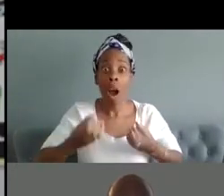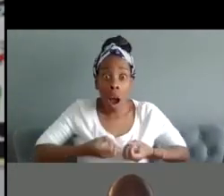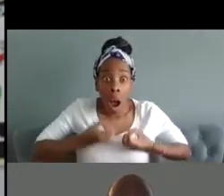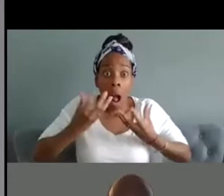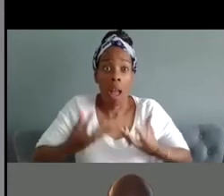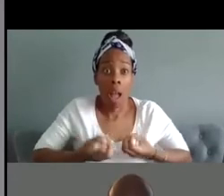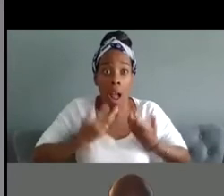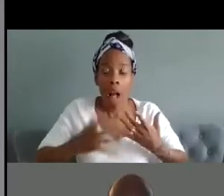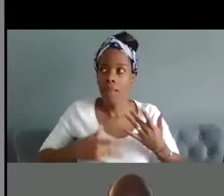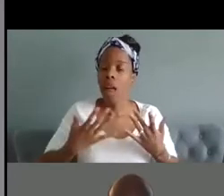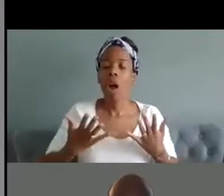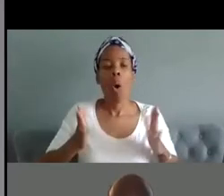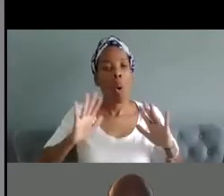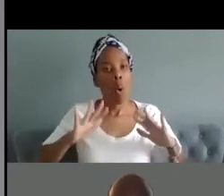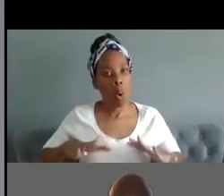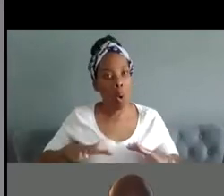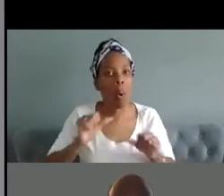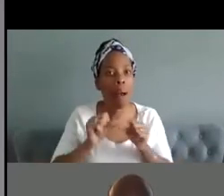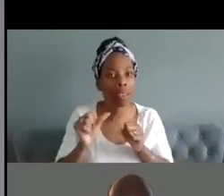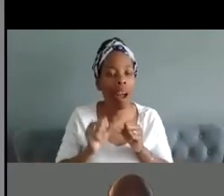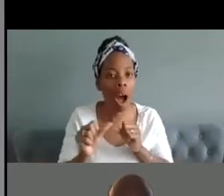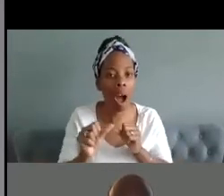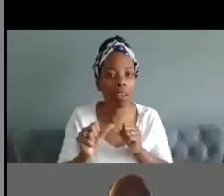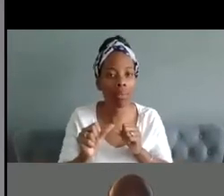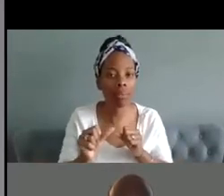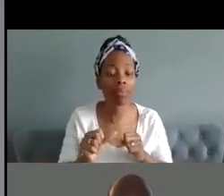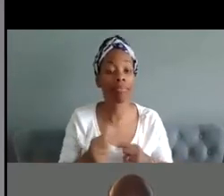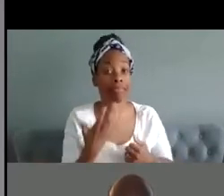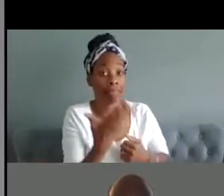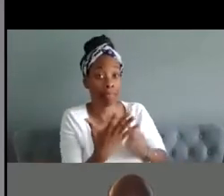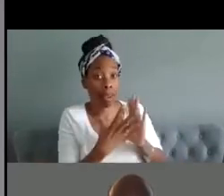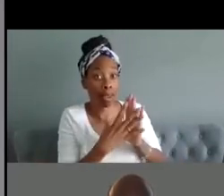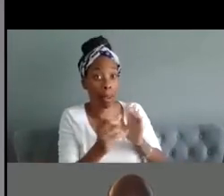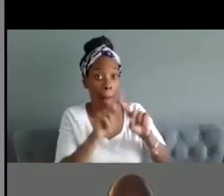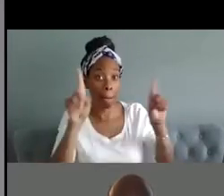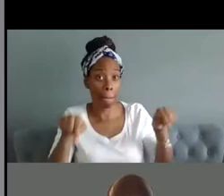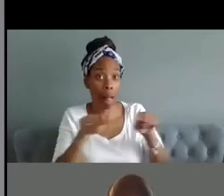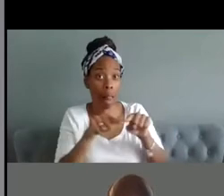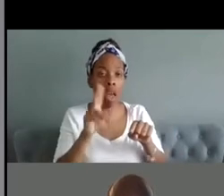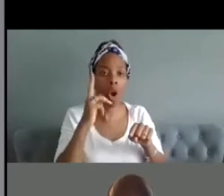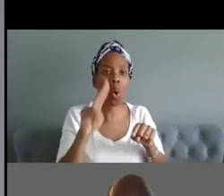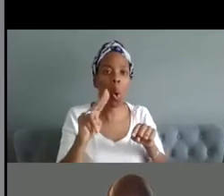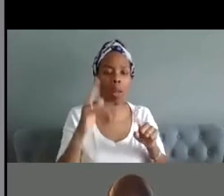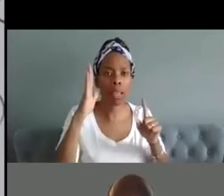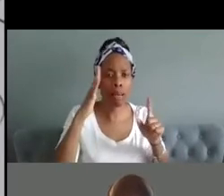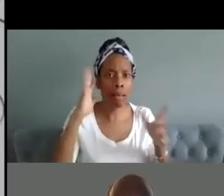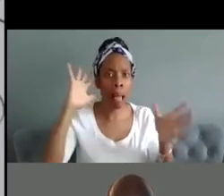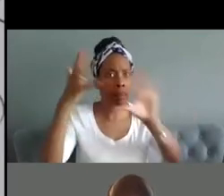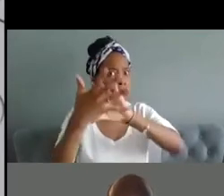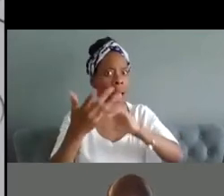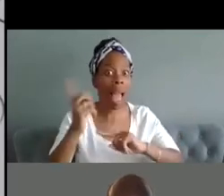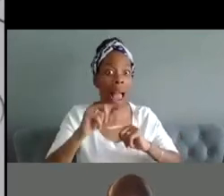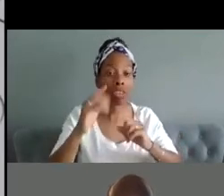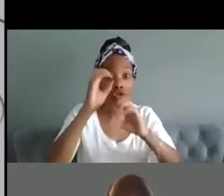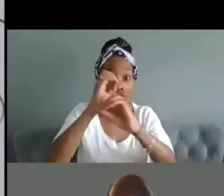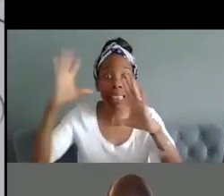some extent this is one of sharif's drawings uh called nightmares and dreams these were all nightmares that he